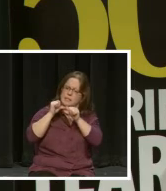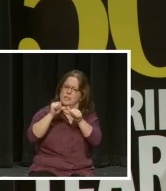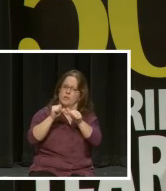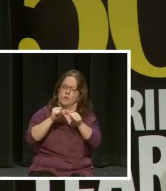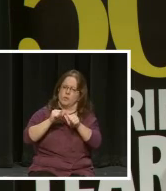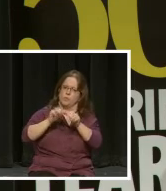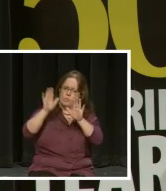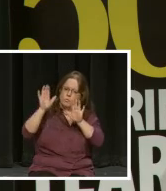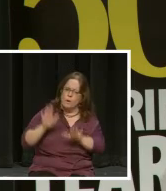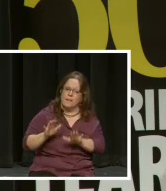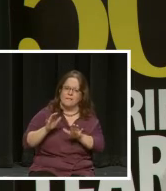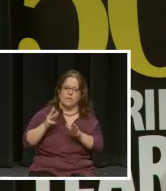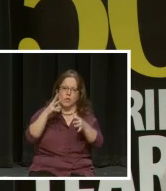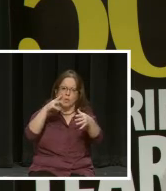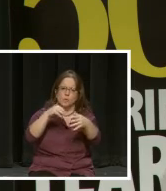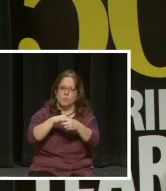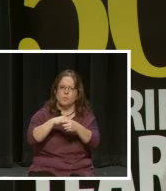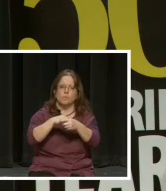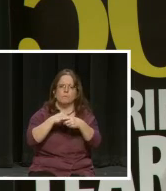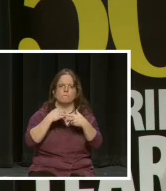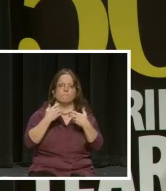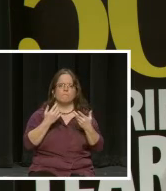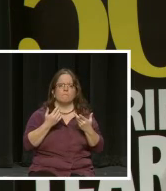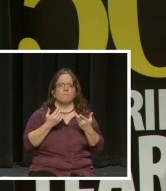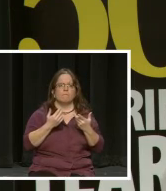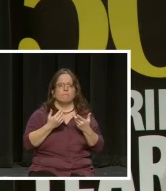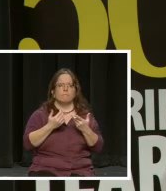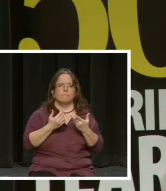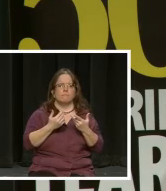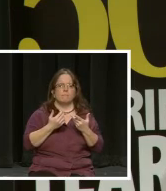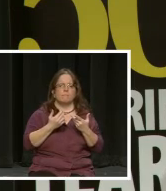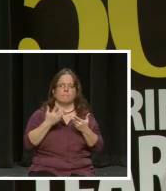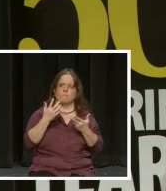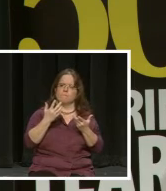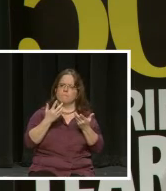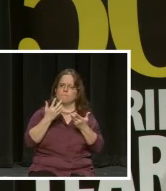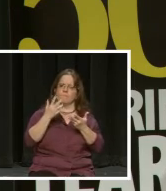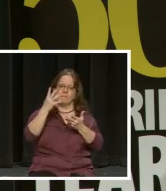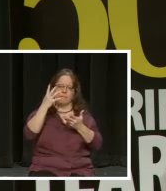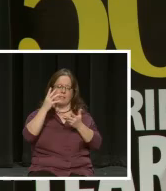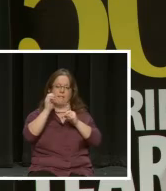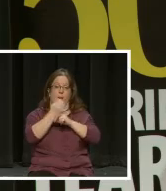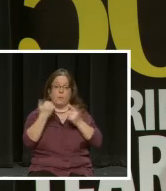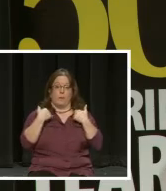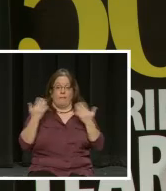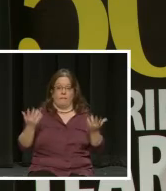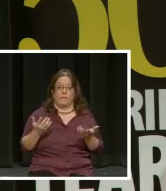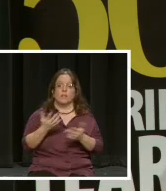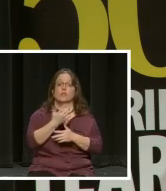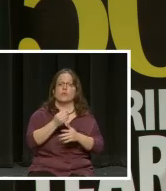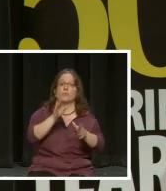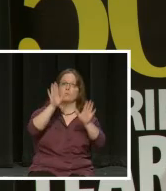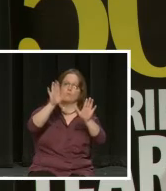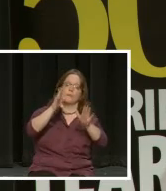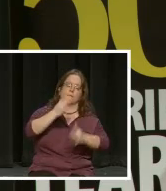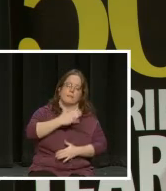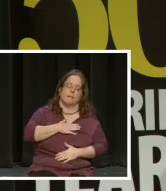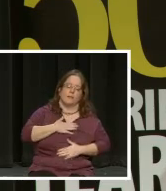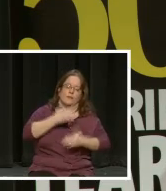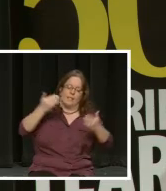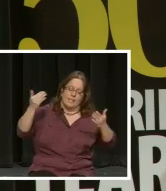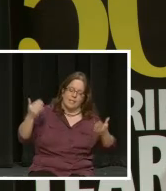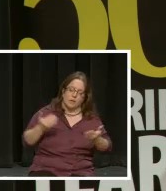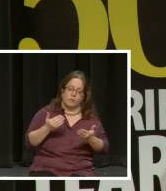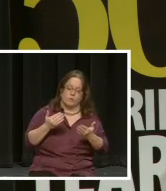the rich and inclusive involvement that we want to have. So it is with great pleasure that I